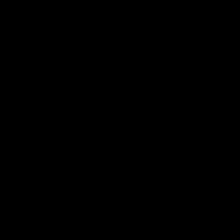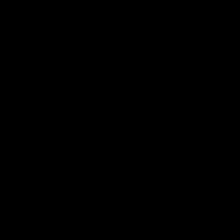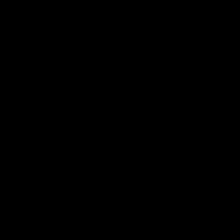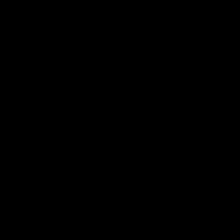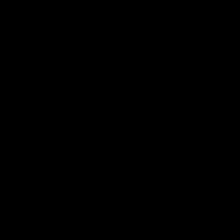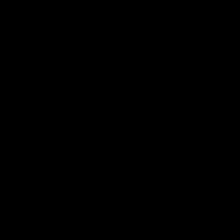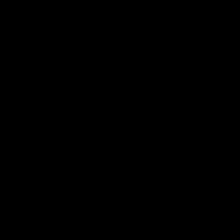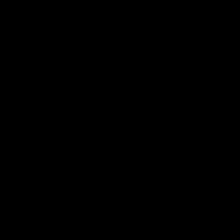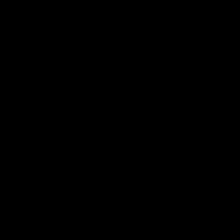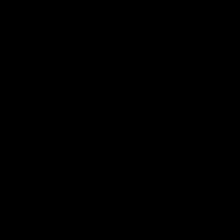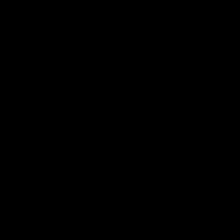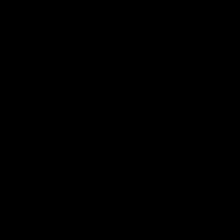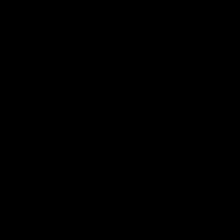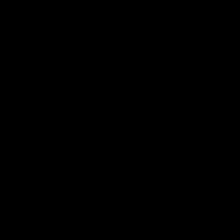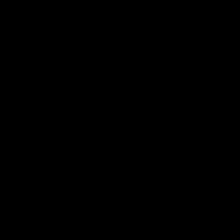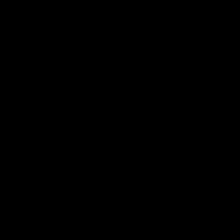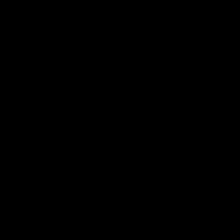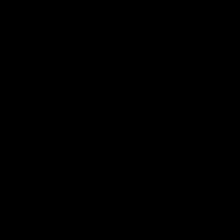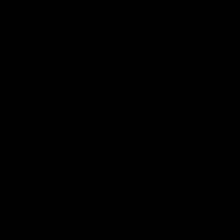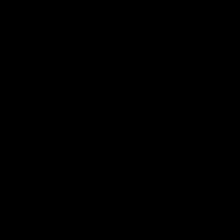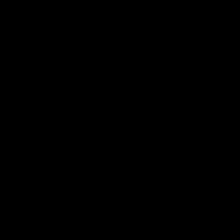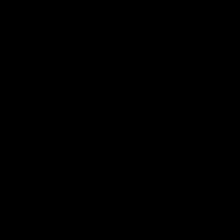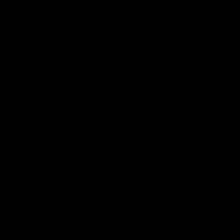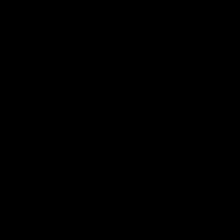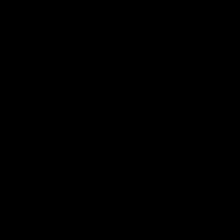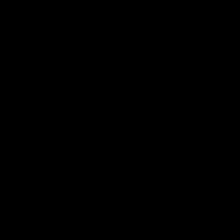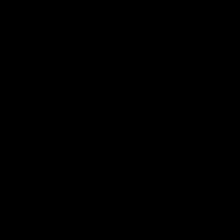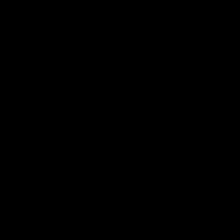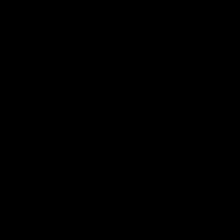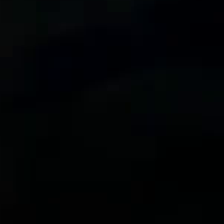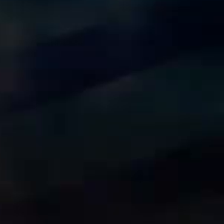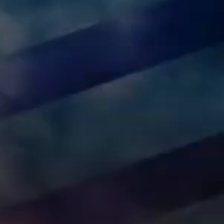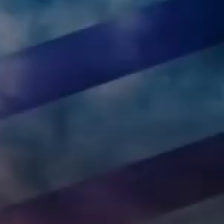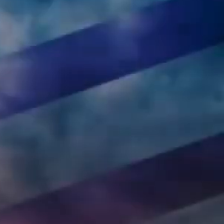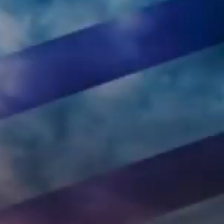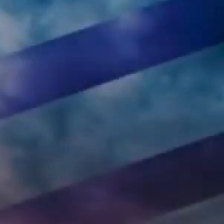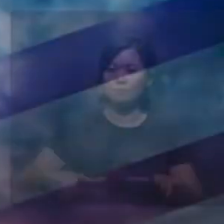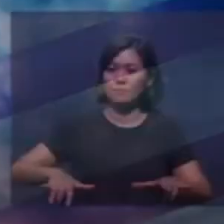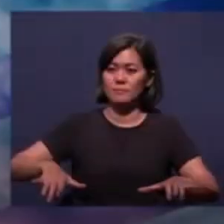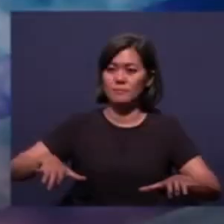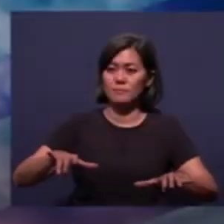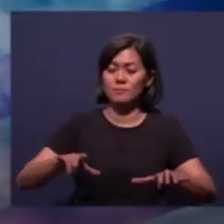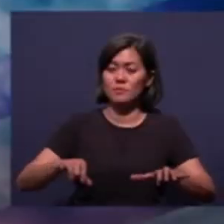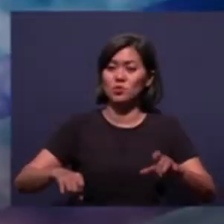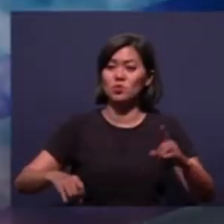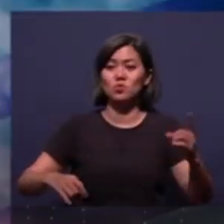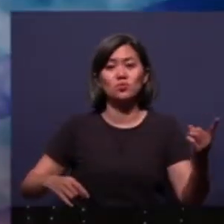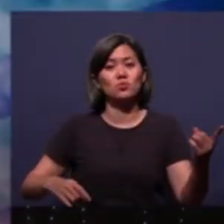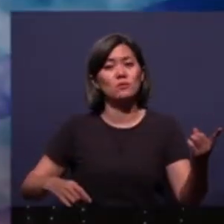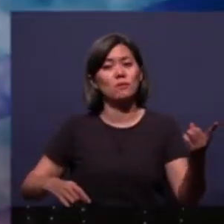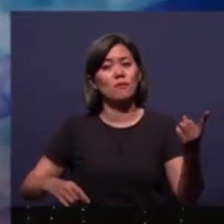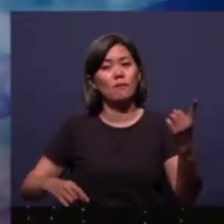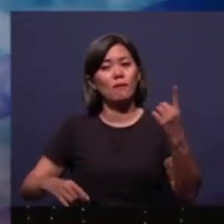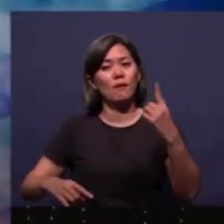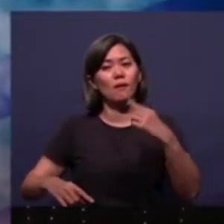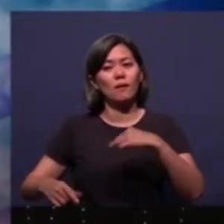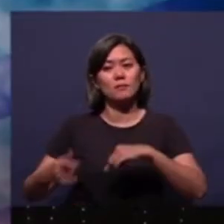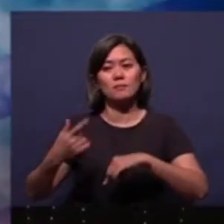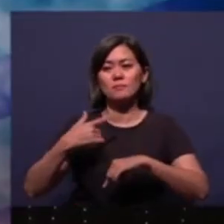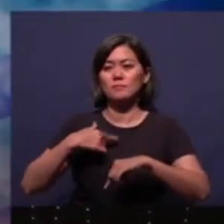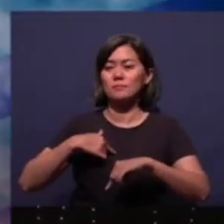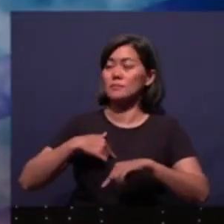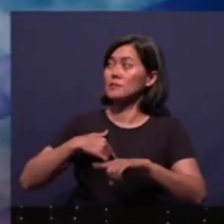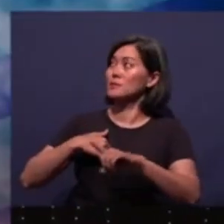And sound from the piano here, please. Thank you. Will you come and follow